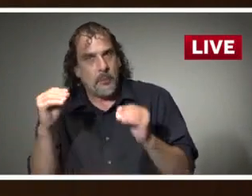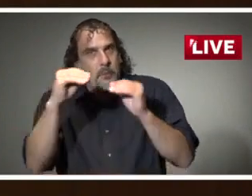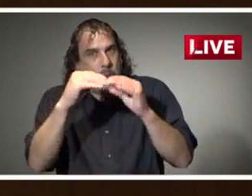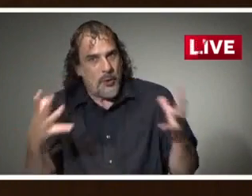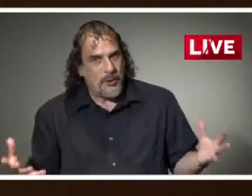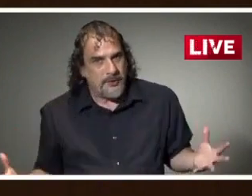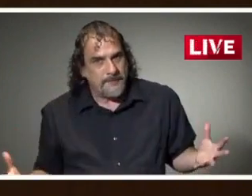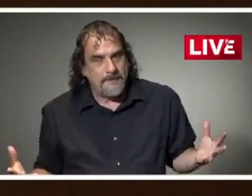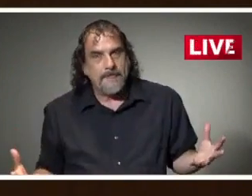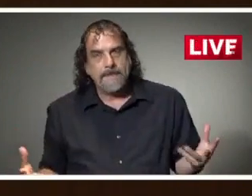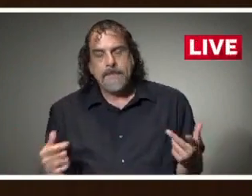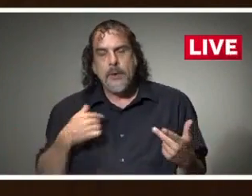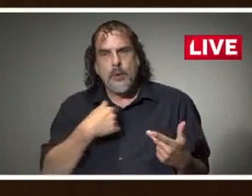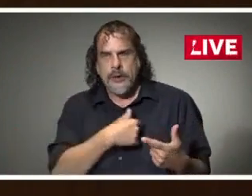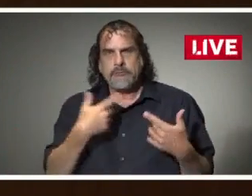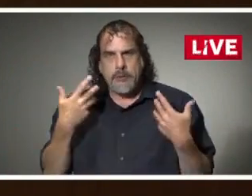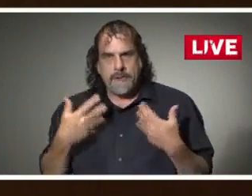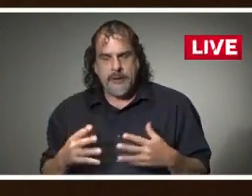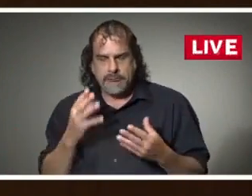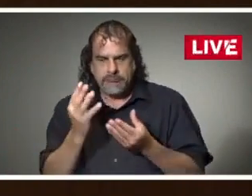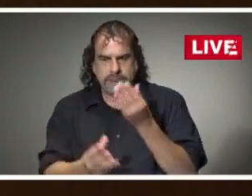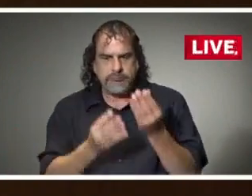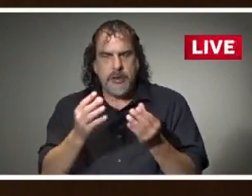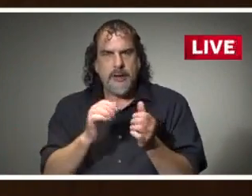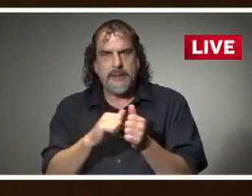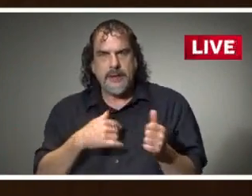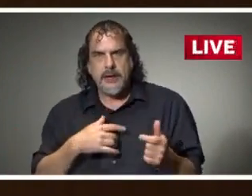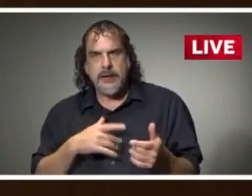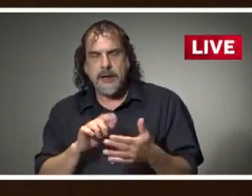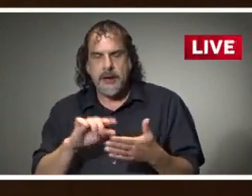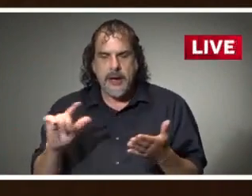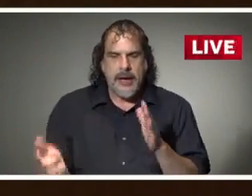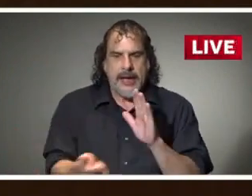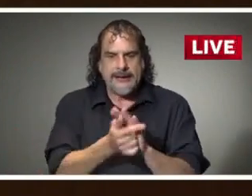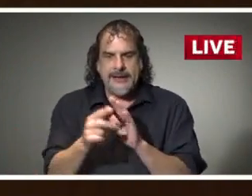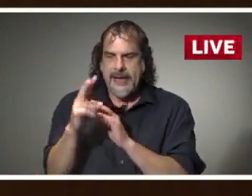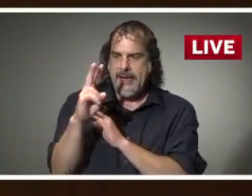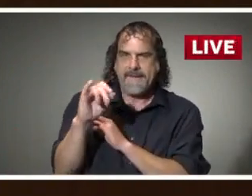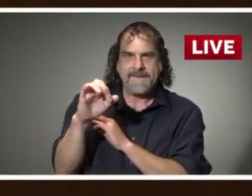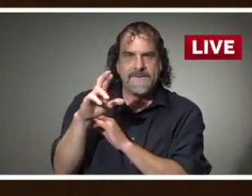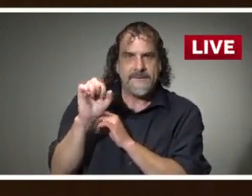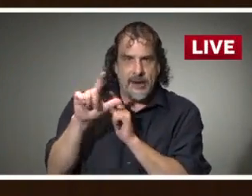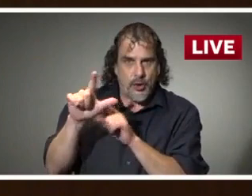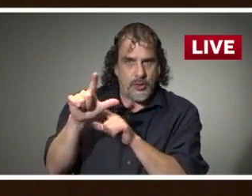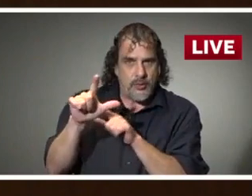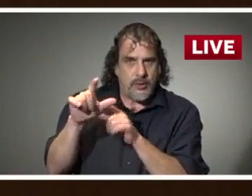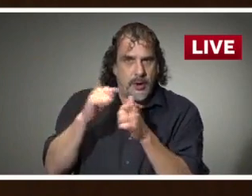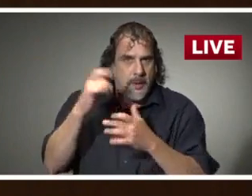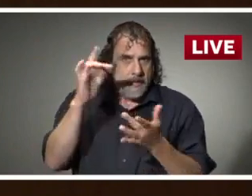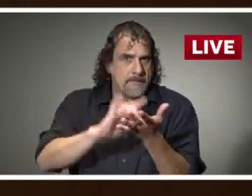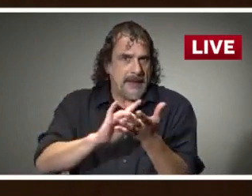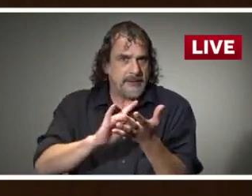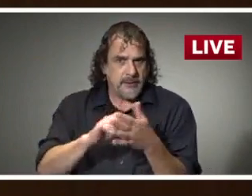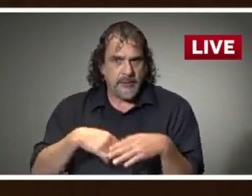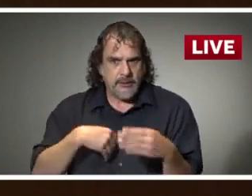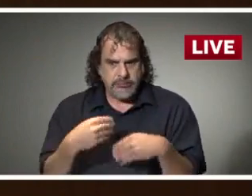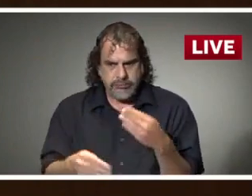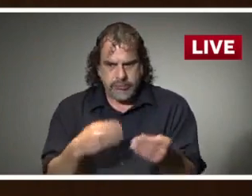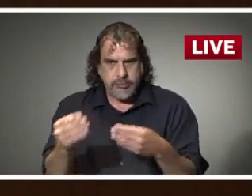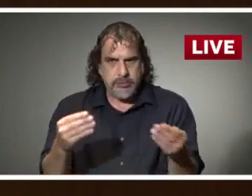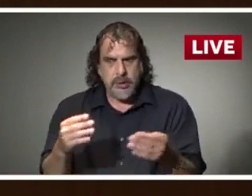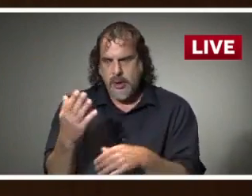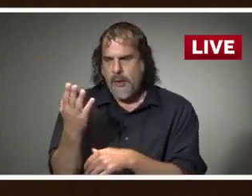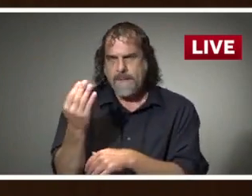distributing the new antiviral medication remdesivir to hospitals across the state of Mississippi. Thus far, 14